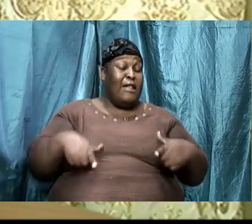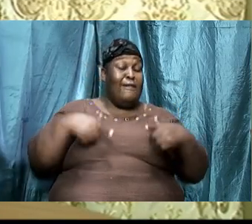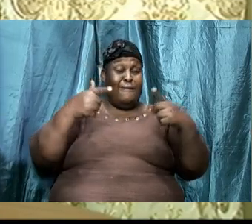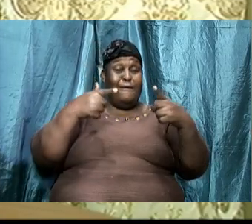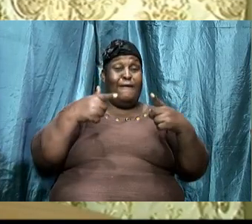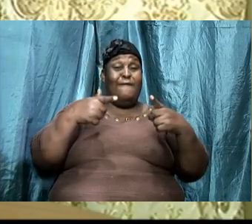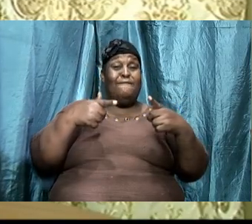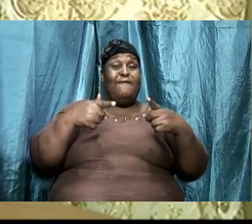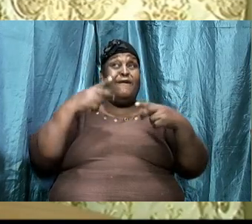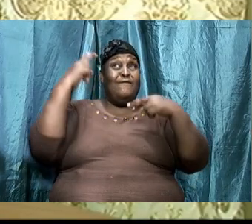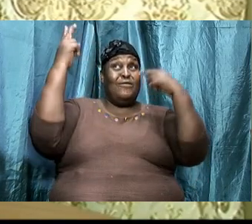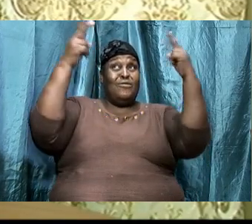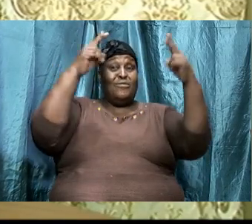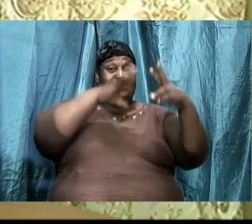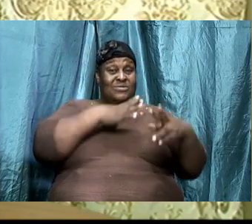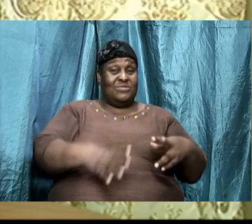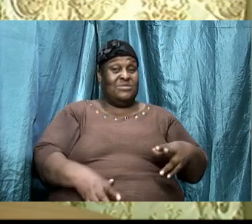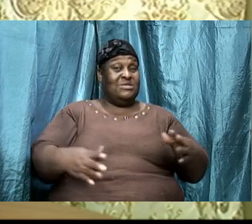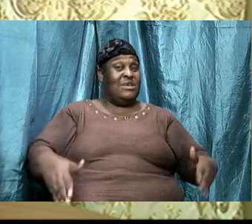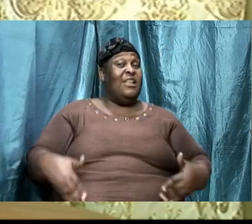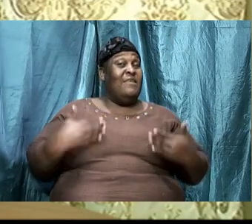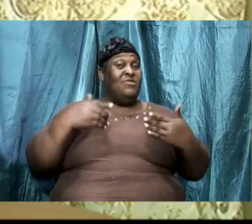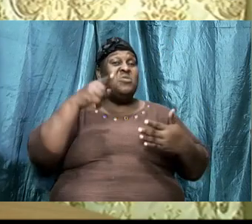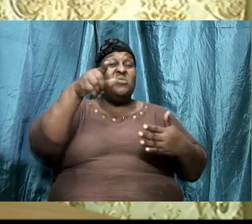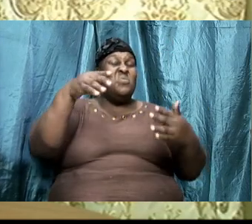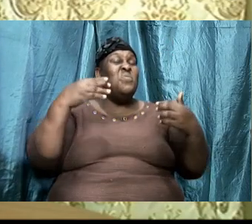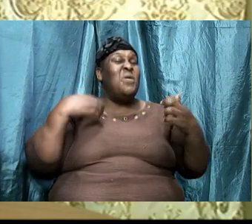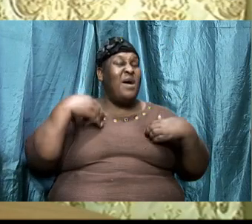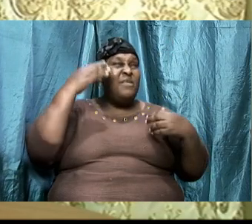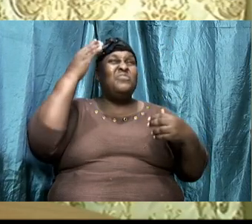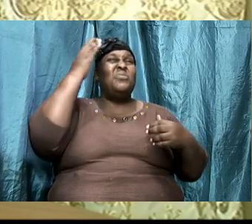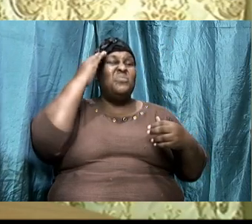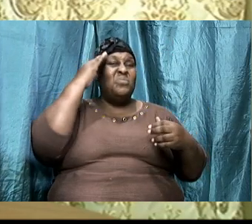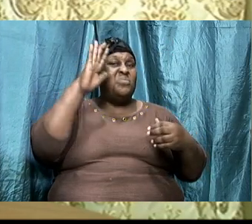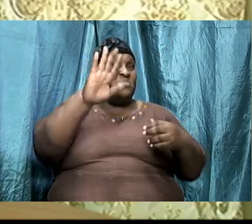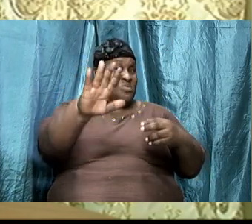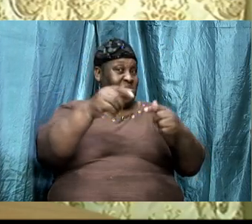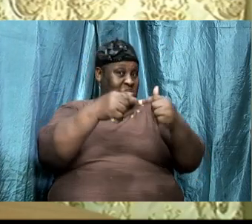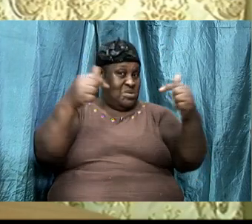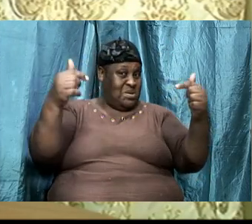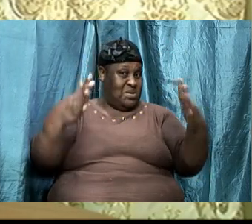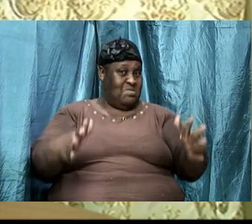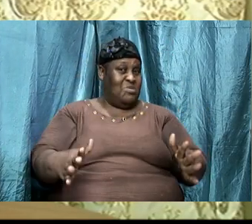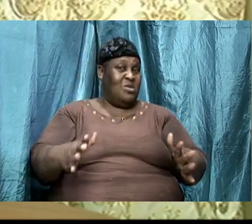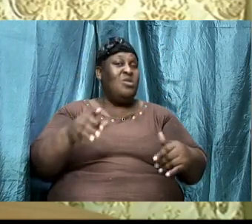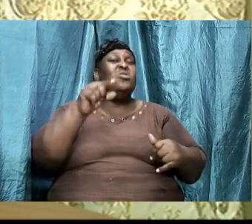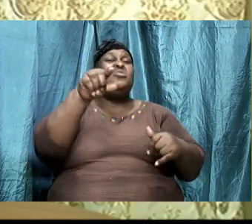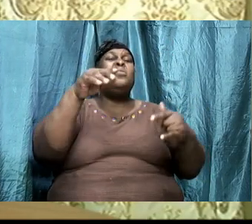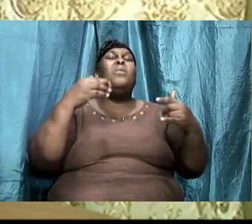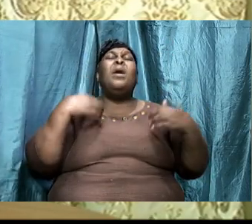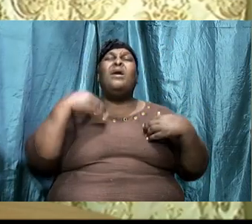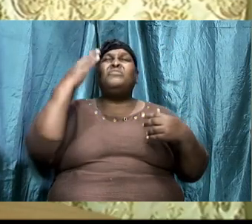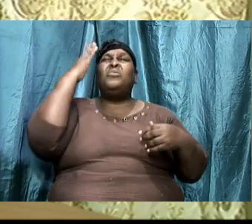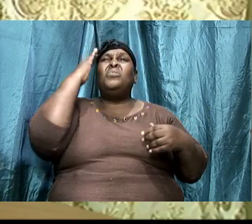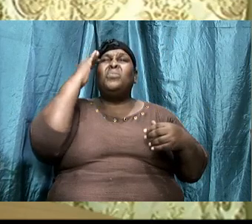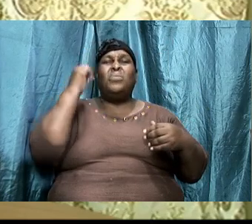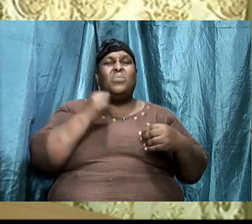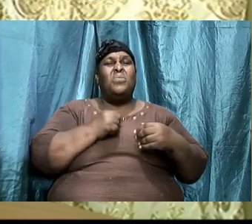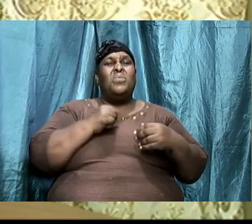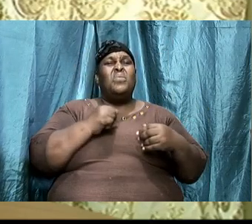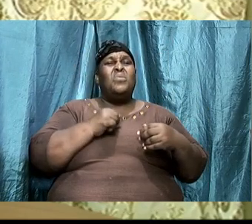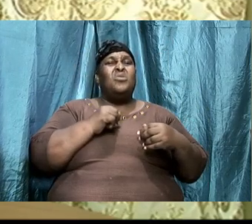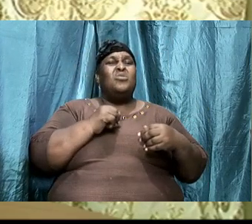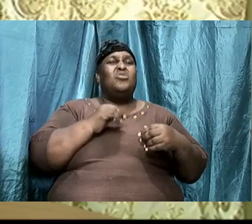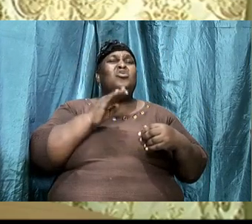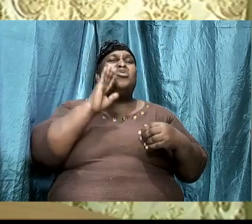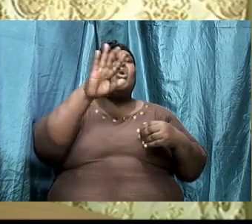You have got to know who you are up against. The fact is that this adversary wants to destroy